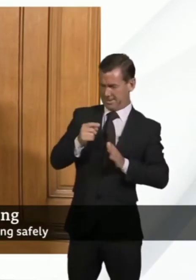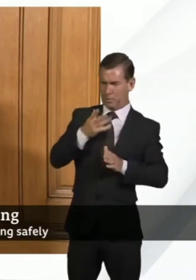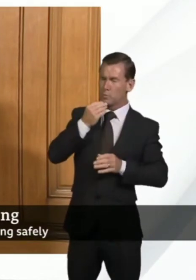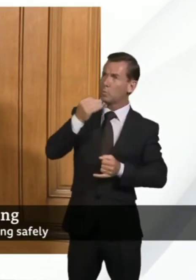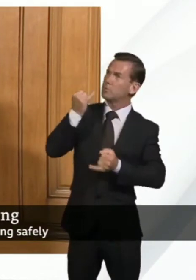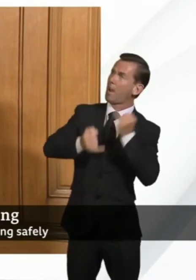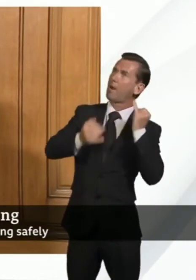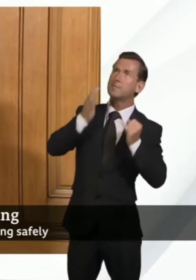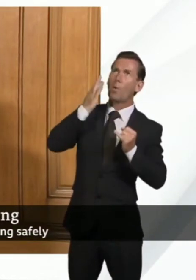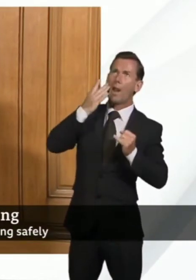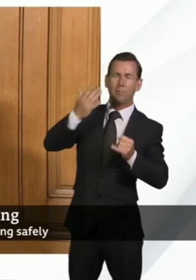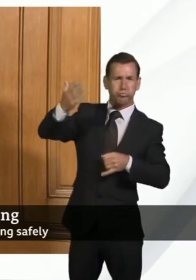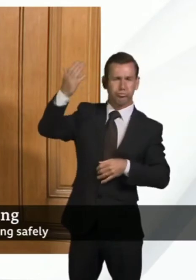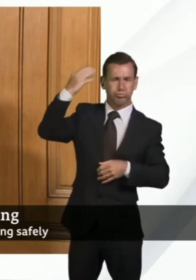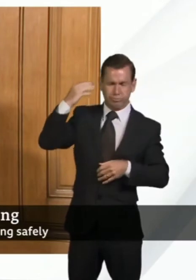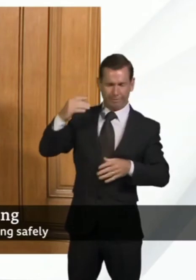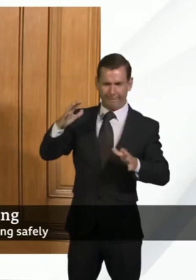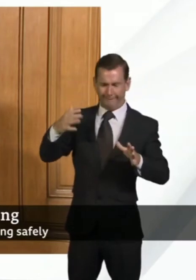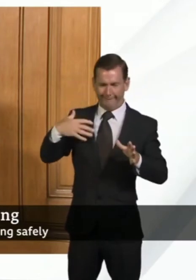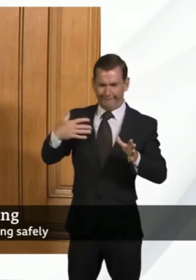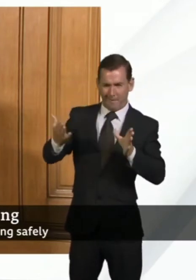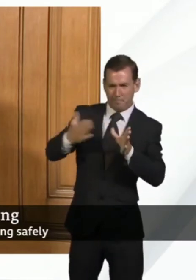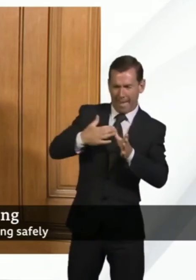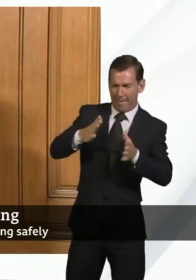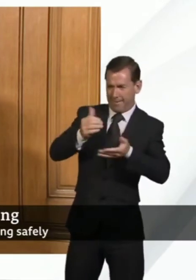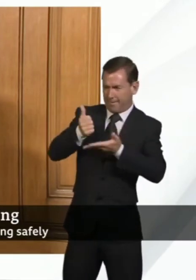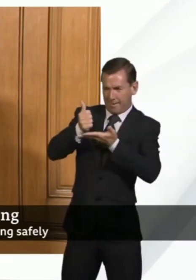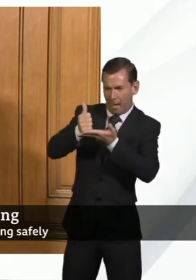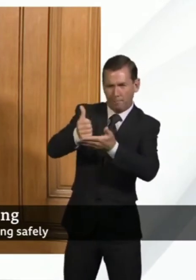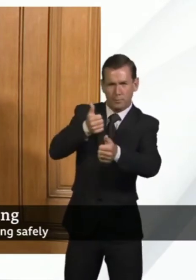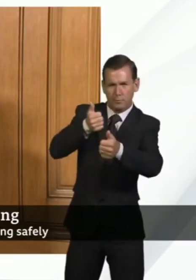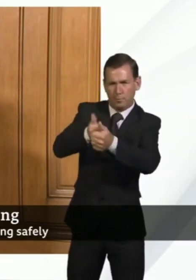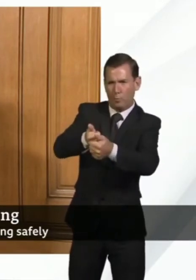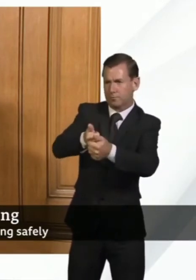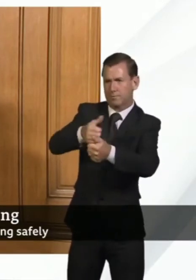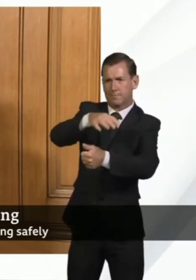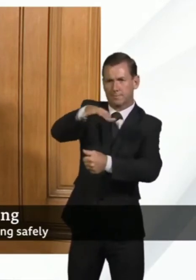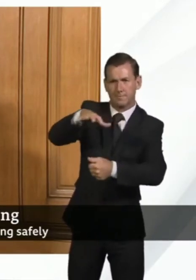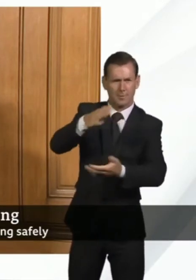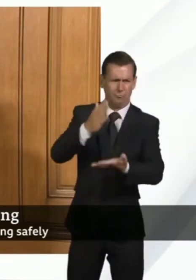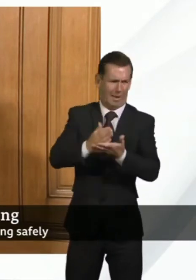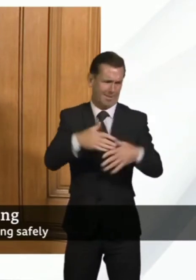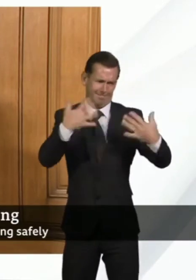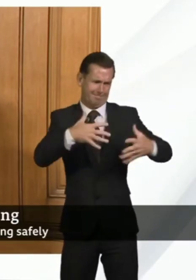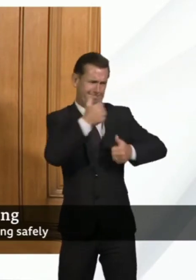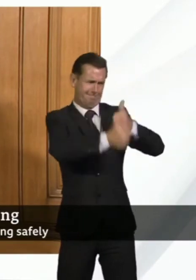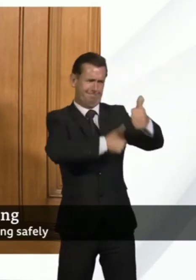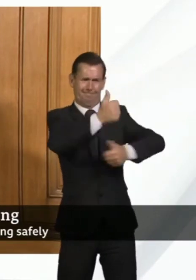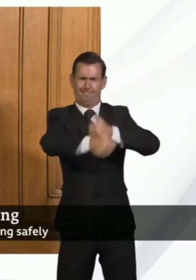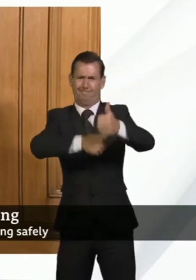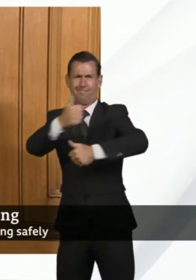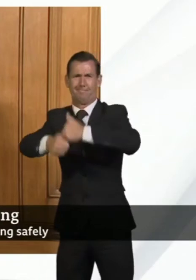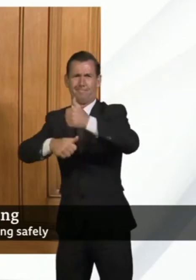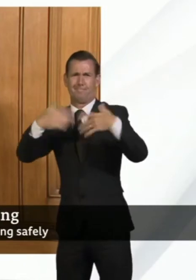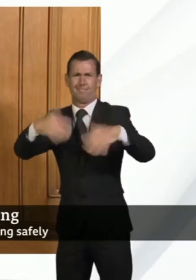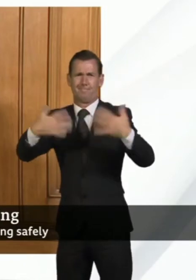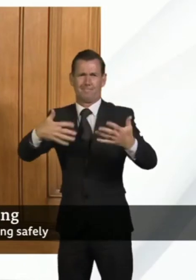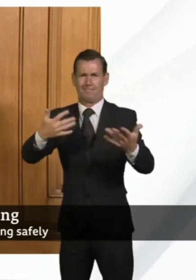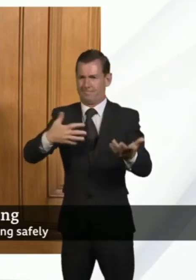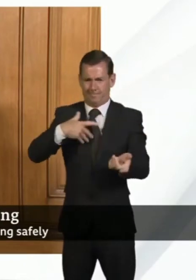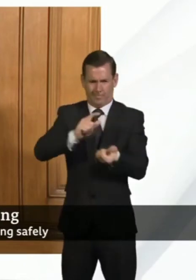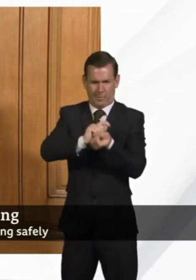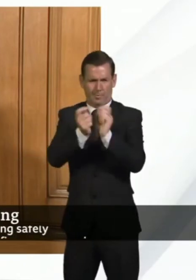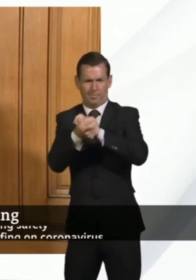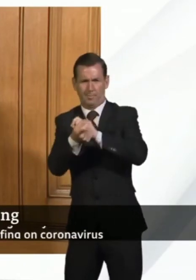I think it's been truly inspiring the way people have stood up and taken that task and